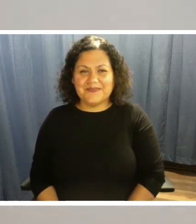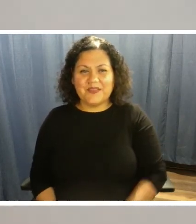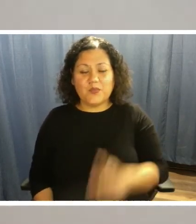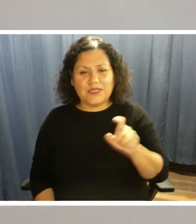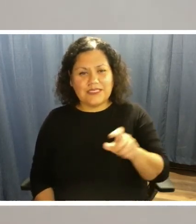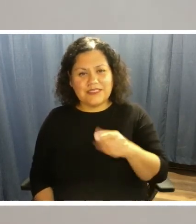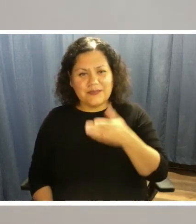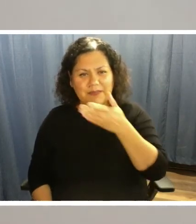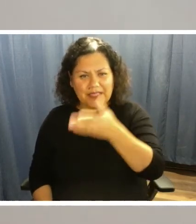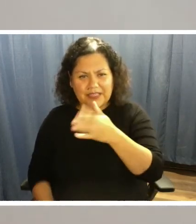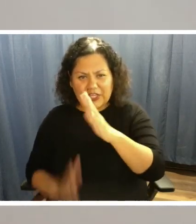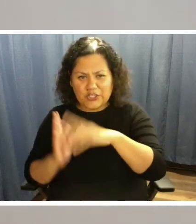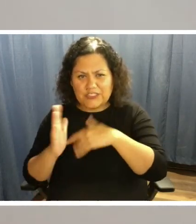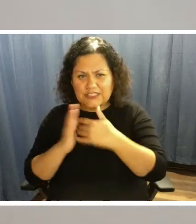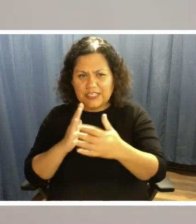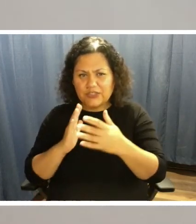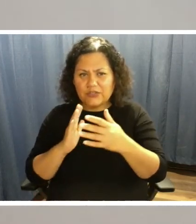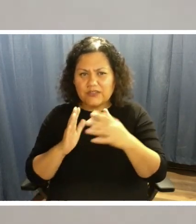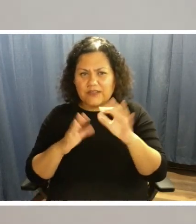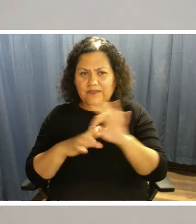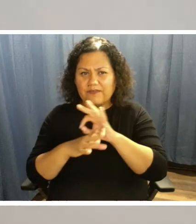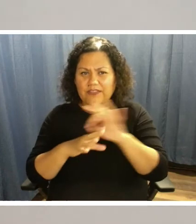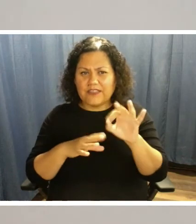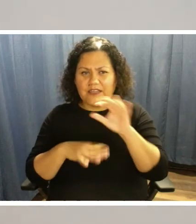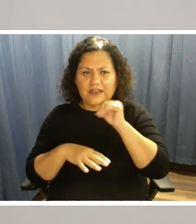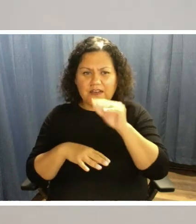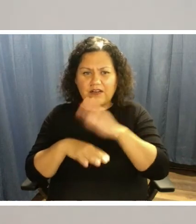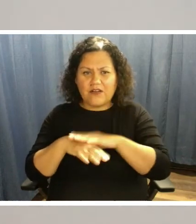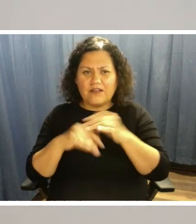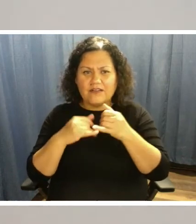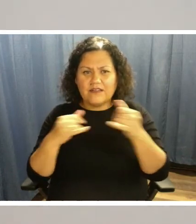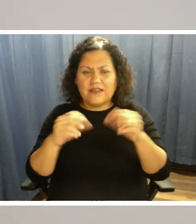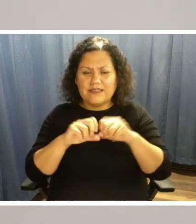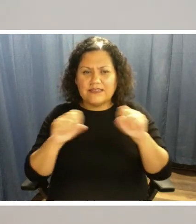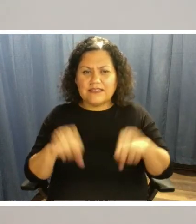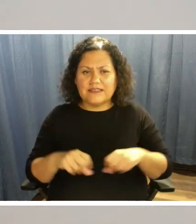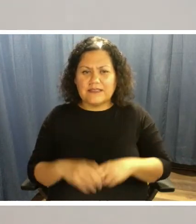scheduling function, not on the online system.